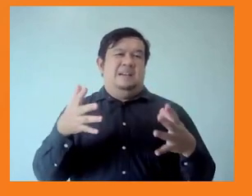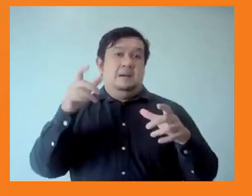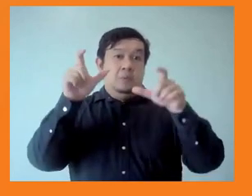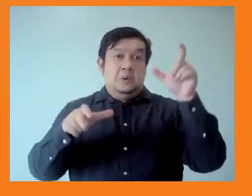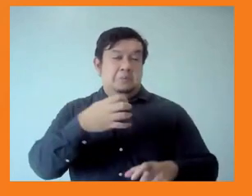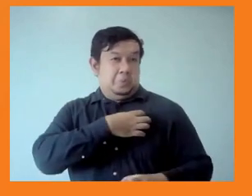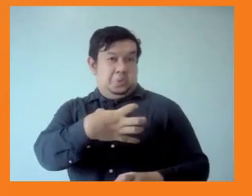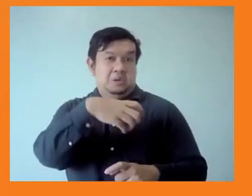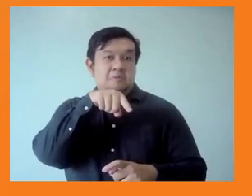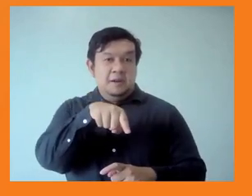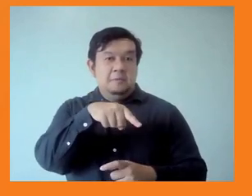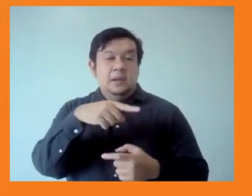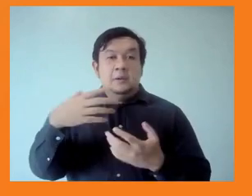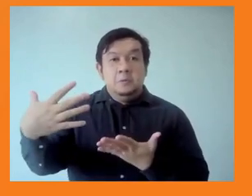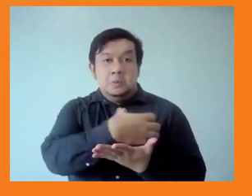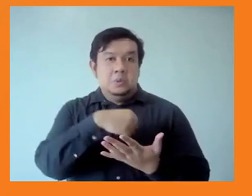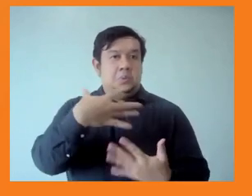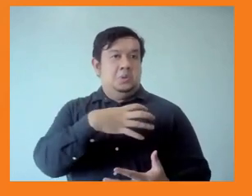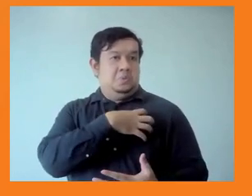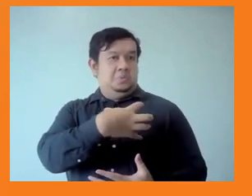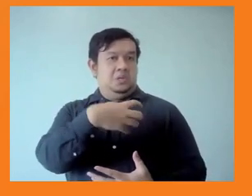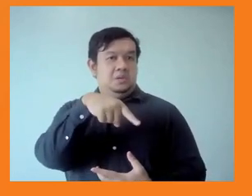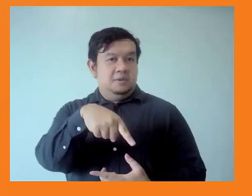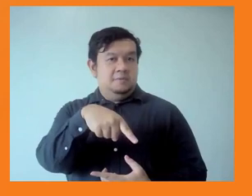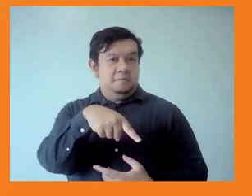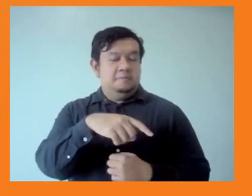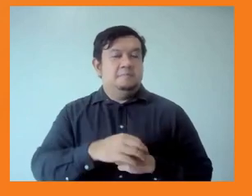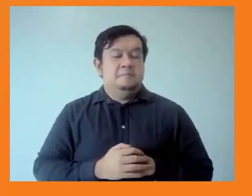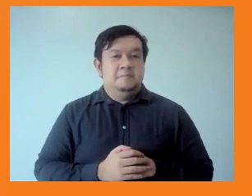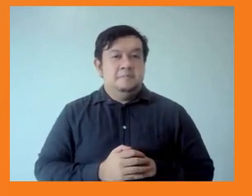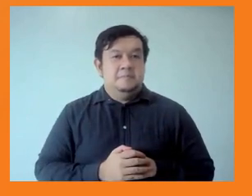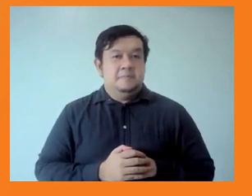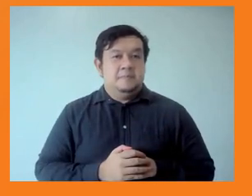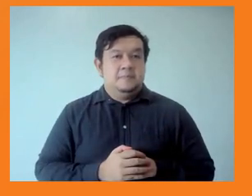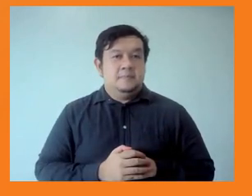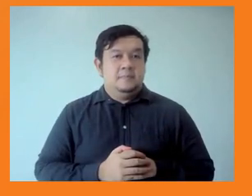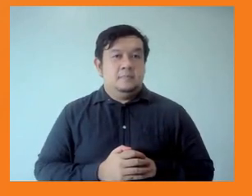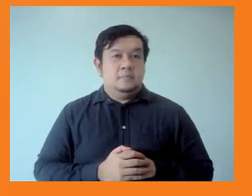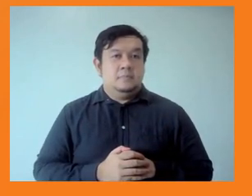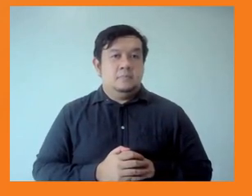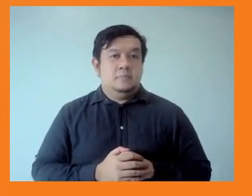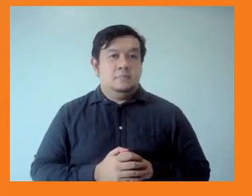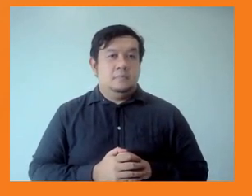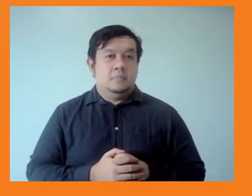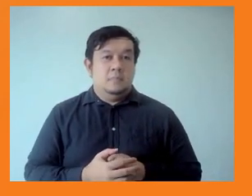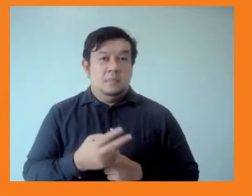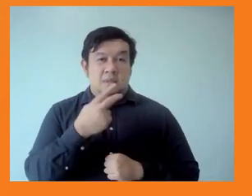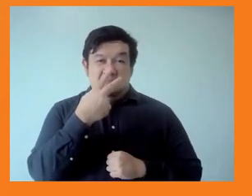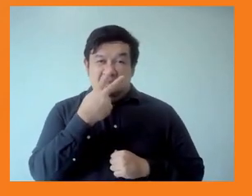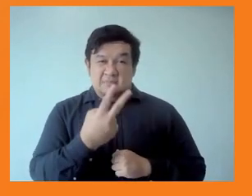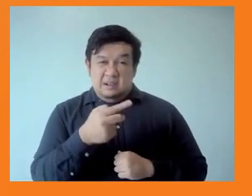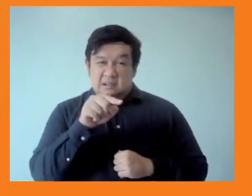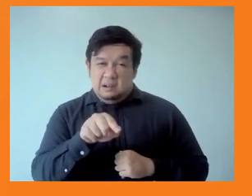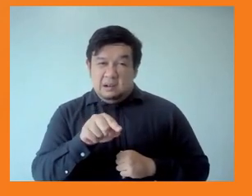concentrated hands of a few. It also assumes that earth has finite infinite resources to be extracted, exploited, and polluted,